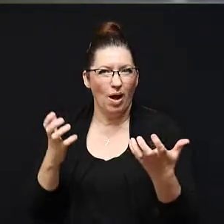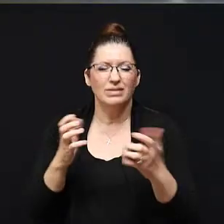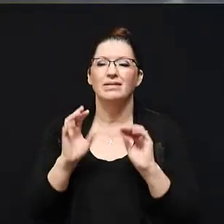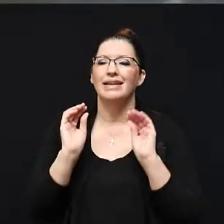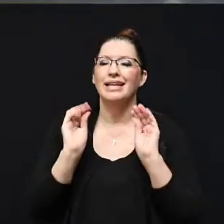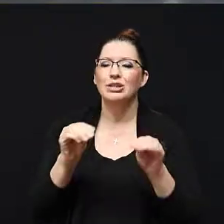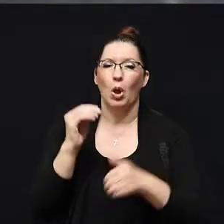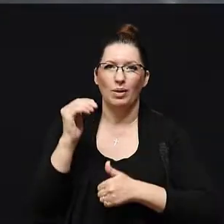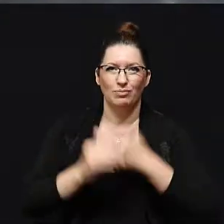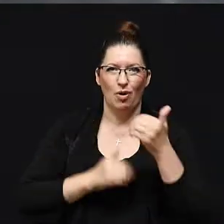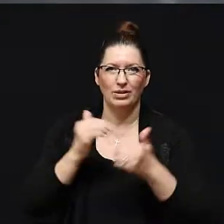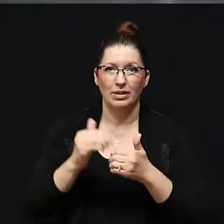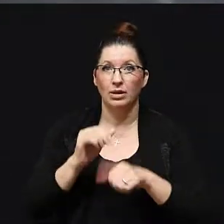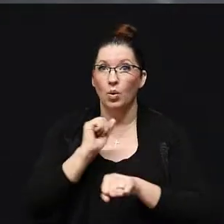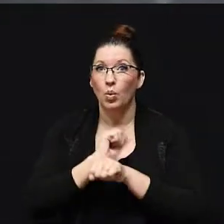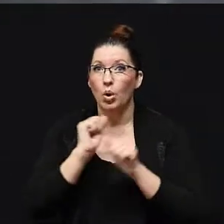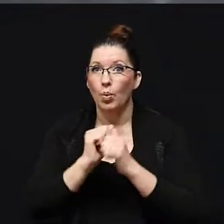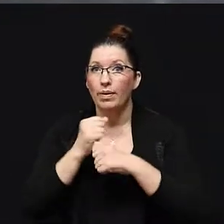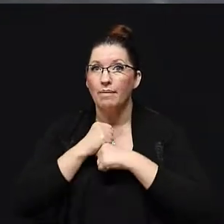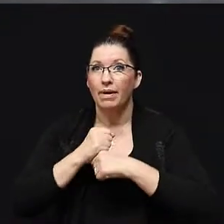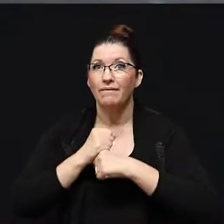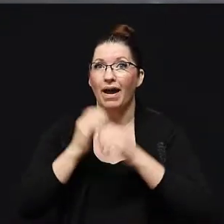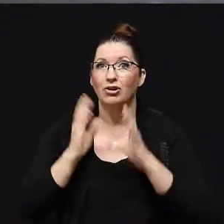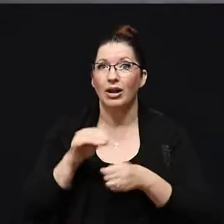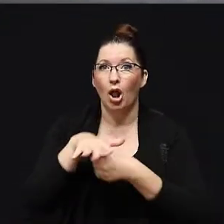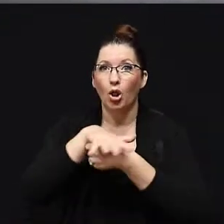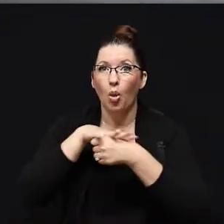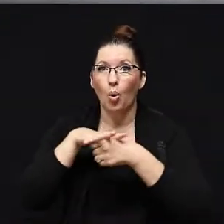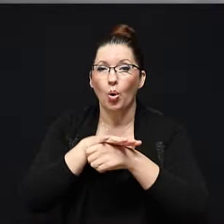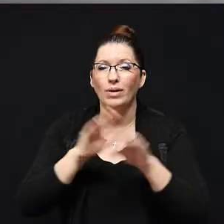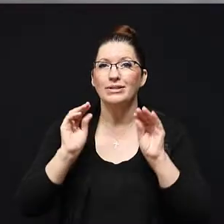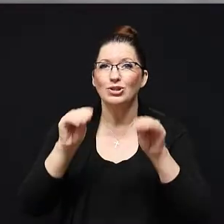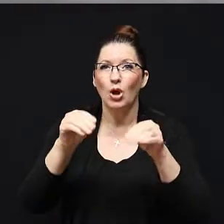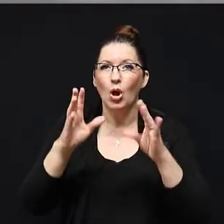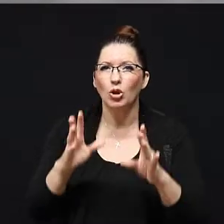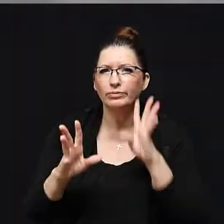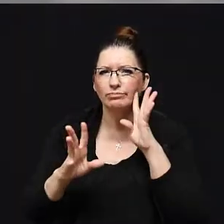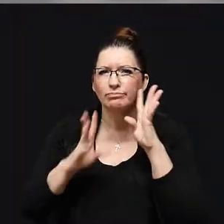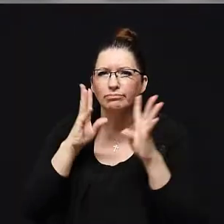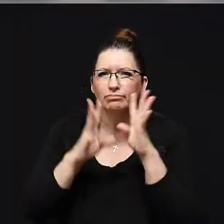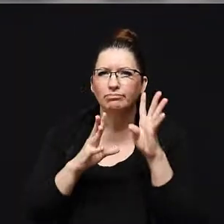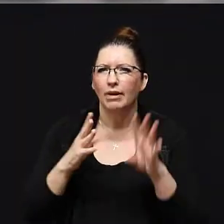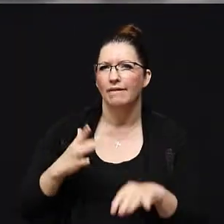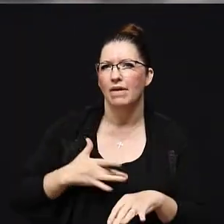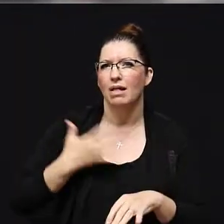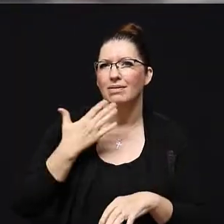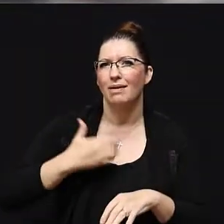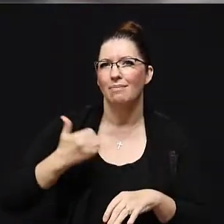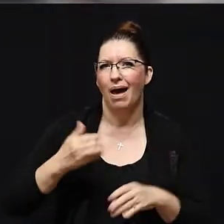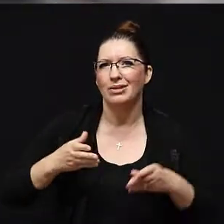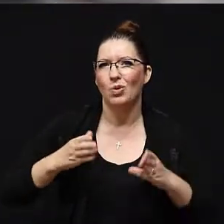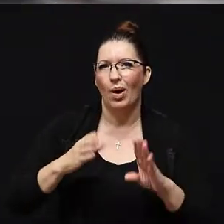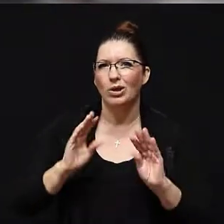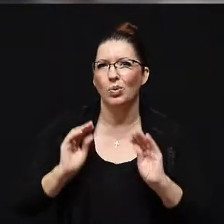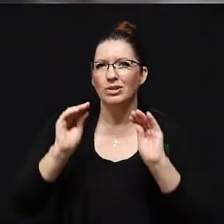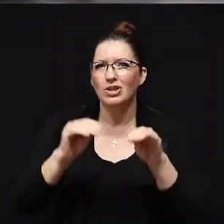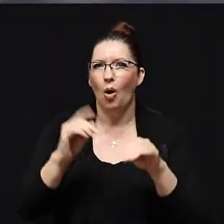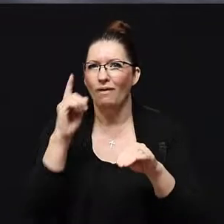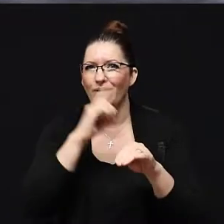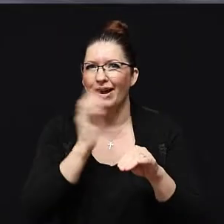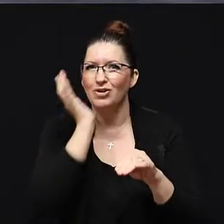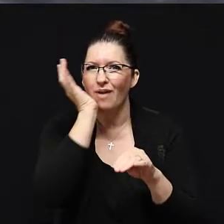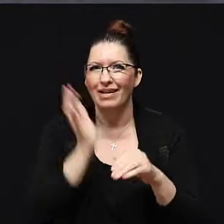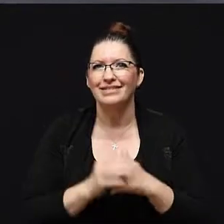working with manufacturers and some local installers to come up with what we feel is the best way to install artificial grass.